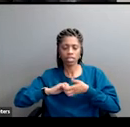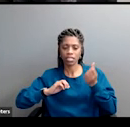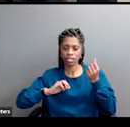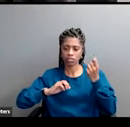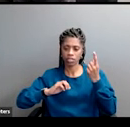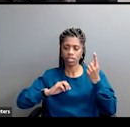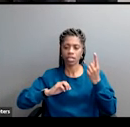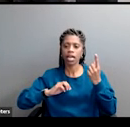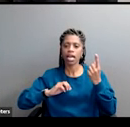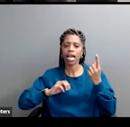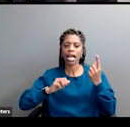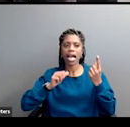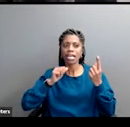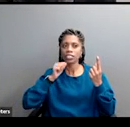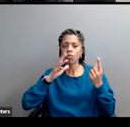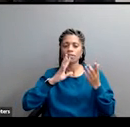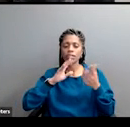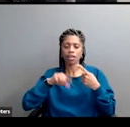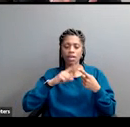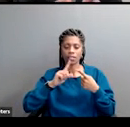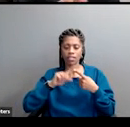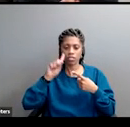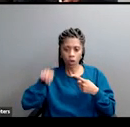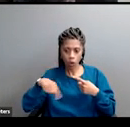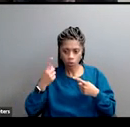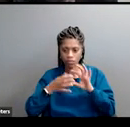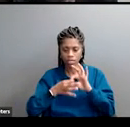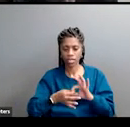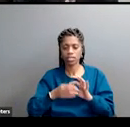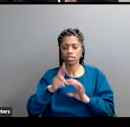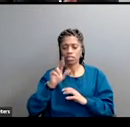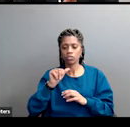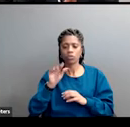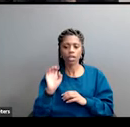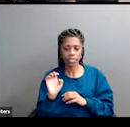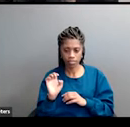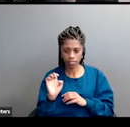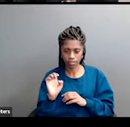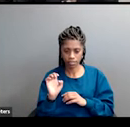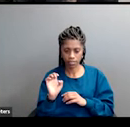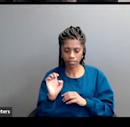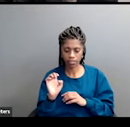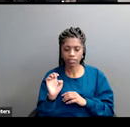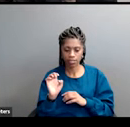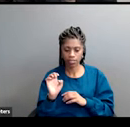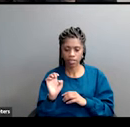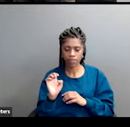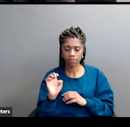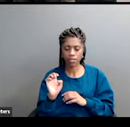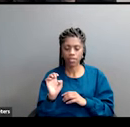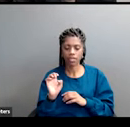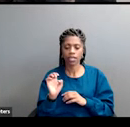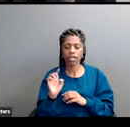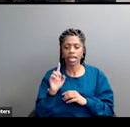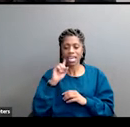exclusively about race it's not this is a strategy that intentionally stoking